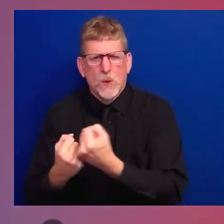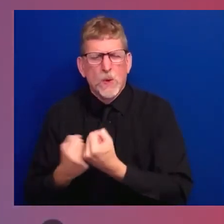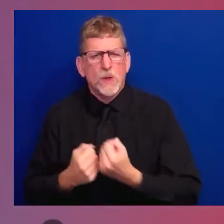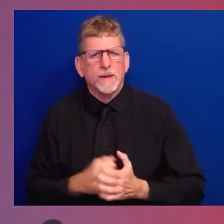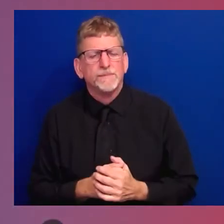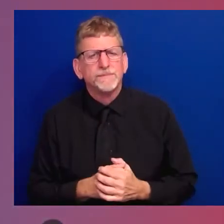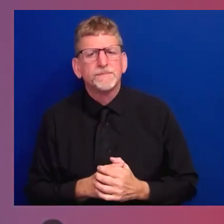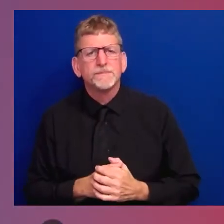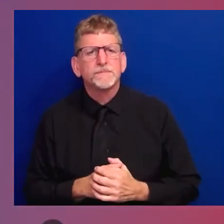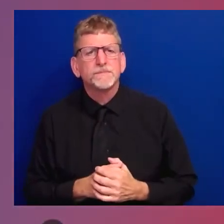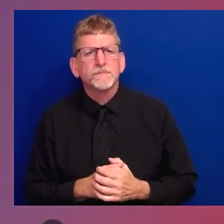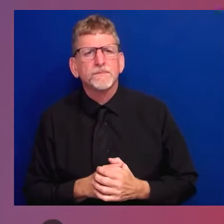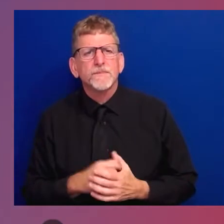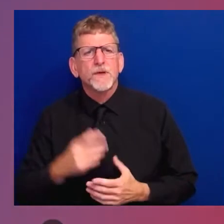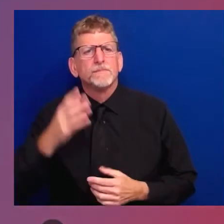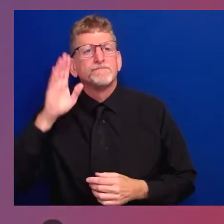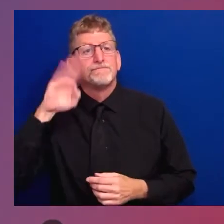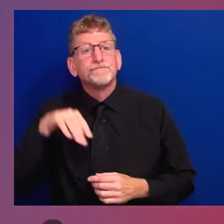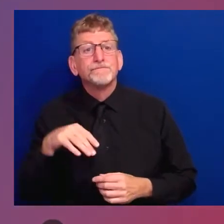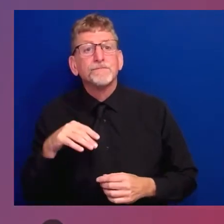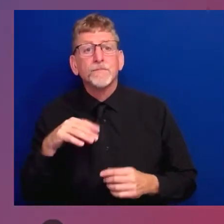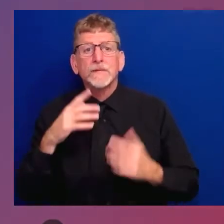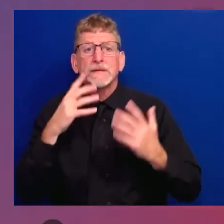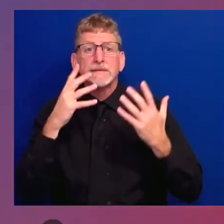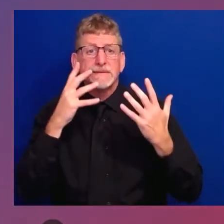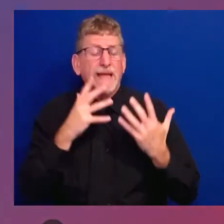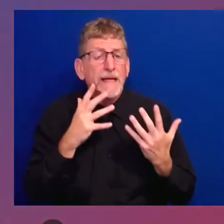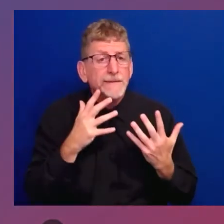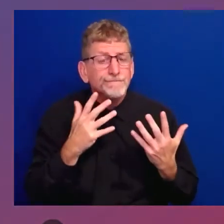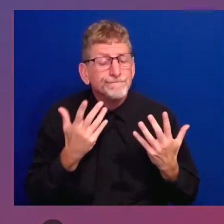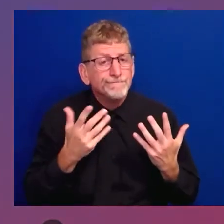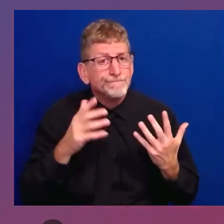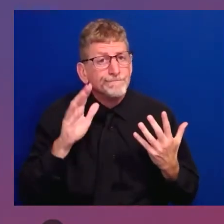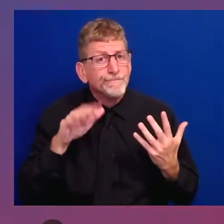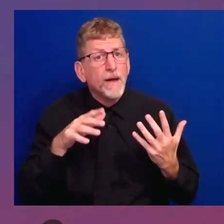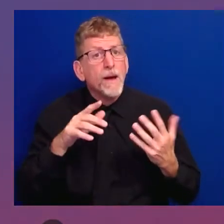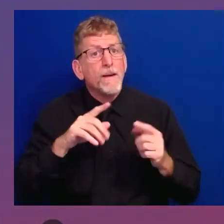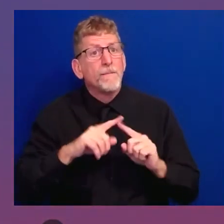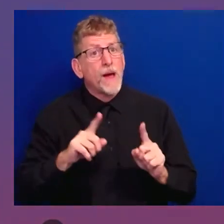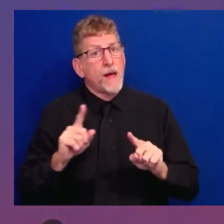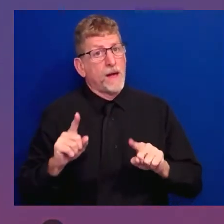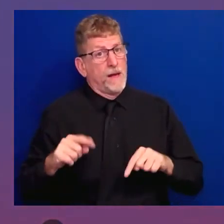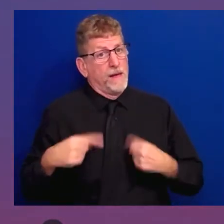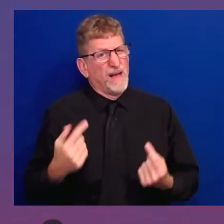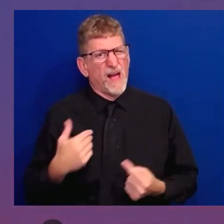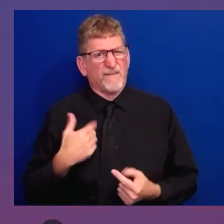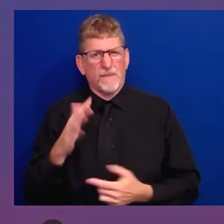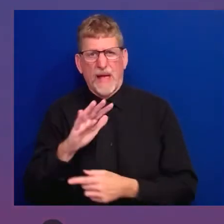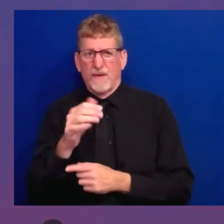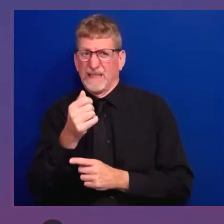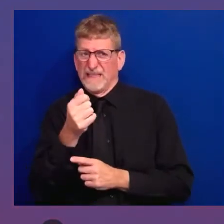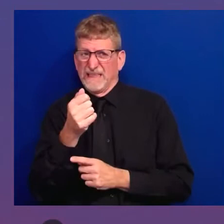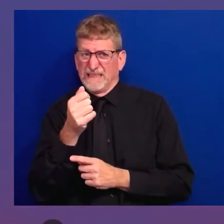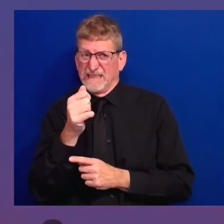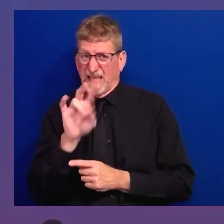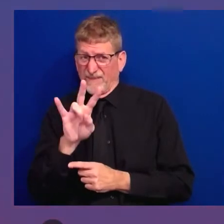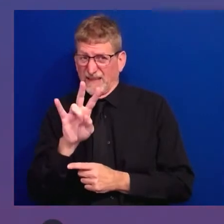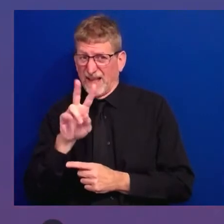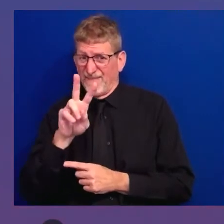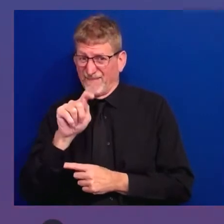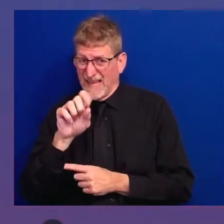but to this day, we average 17 veterans a day commit suicide every single